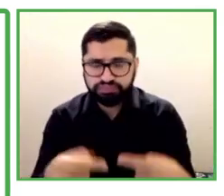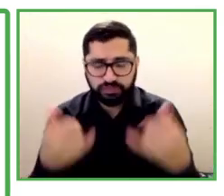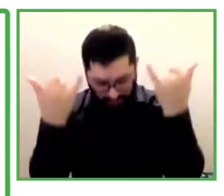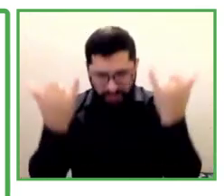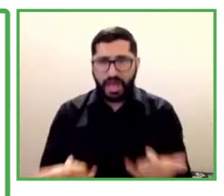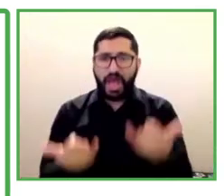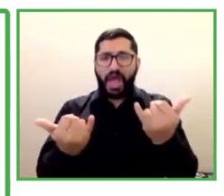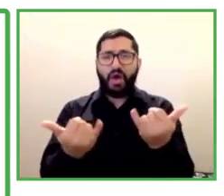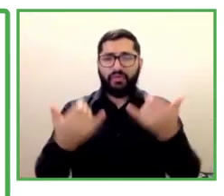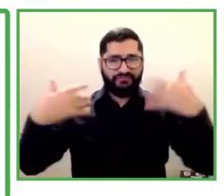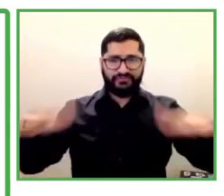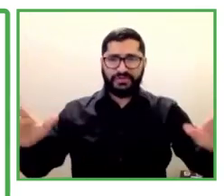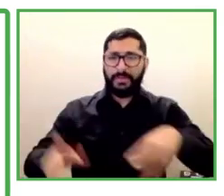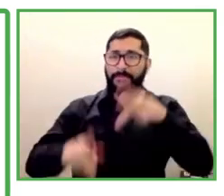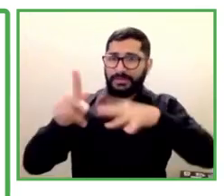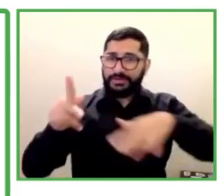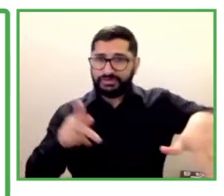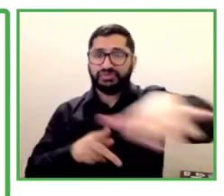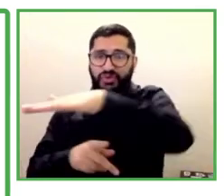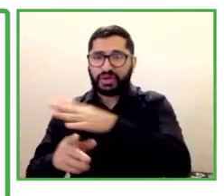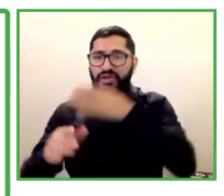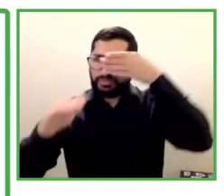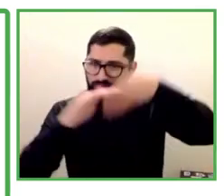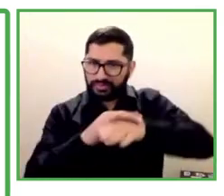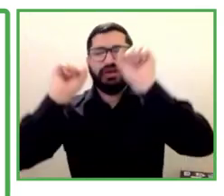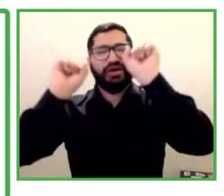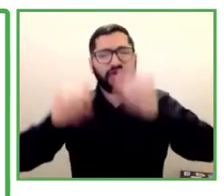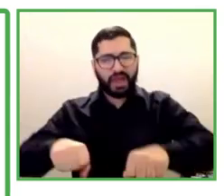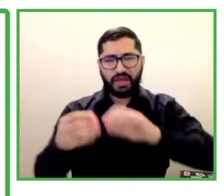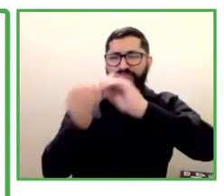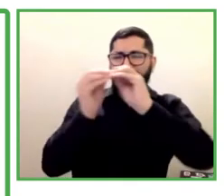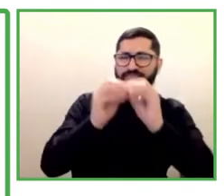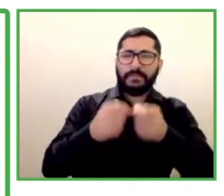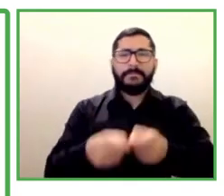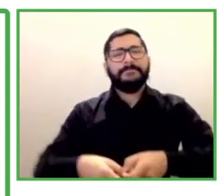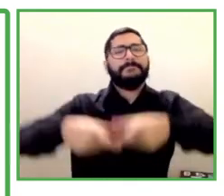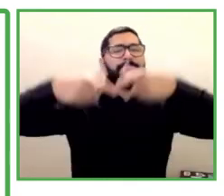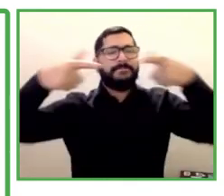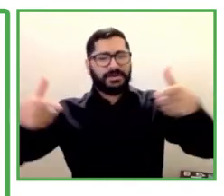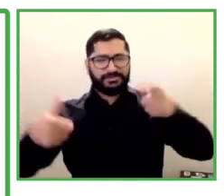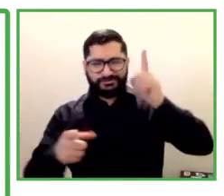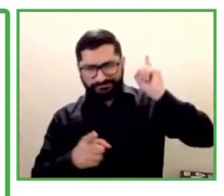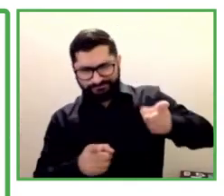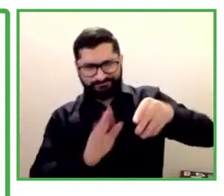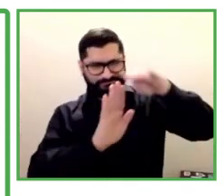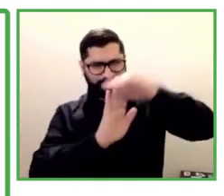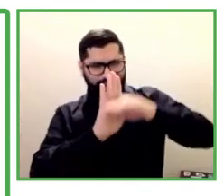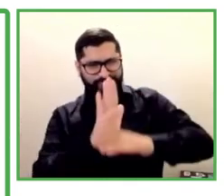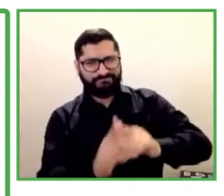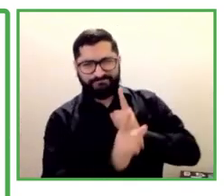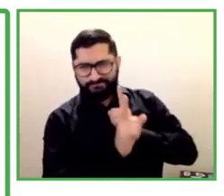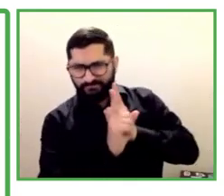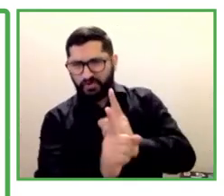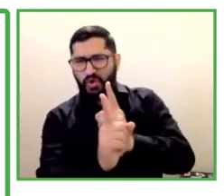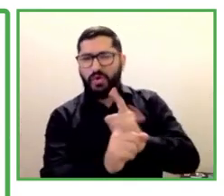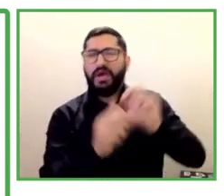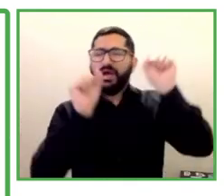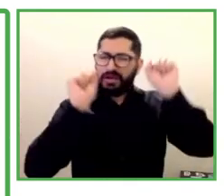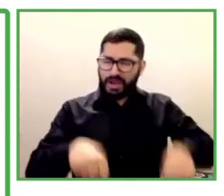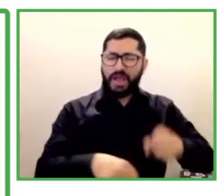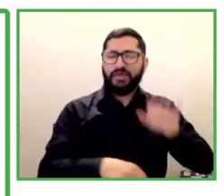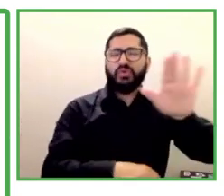lots more people will benefit. Our online methodology is now fully consolidated and ready to be replicated.